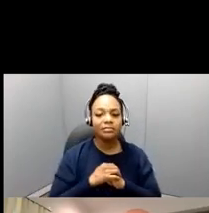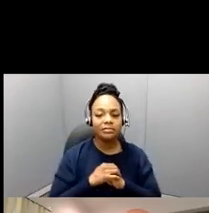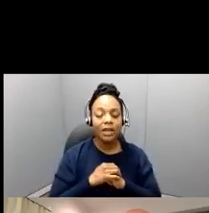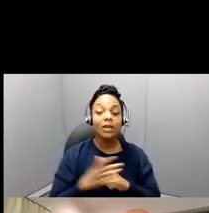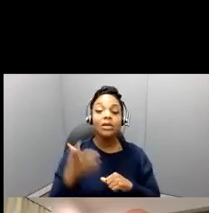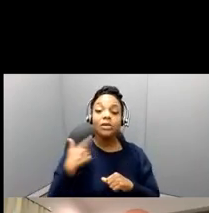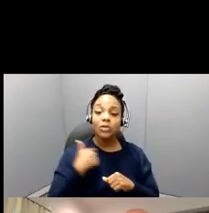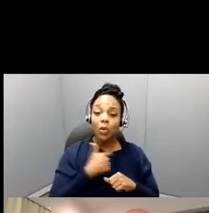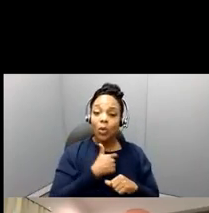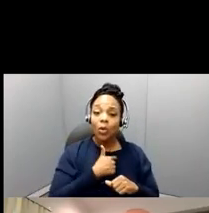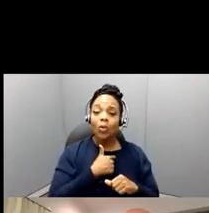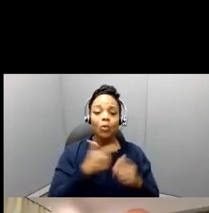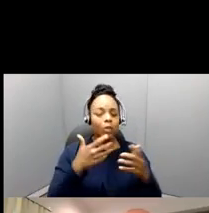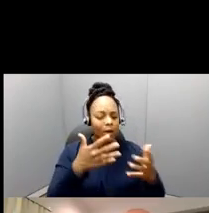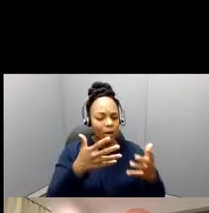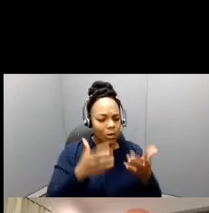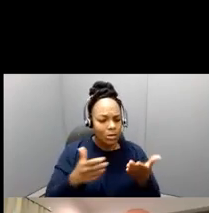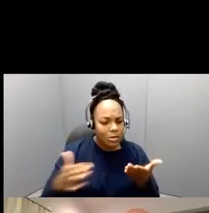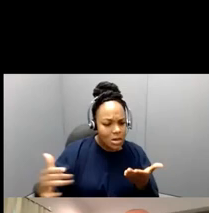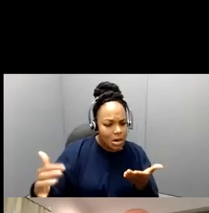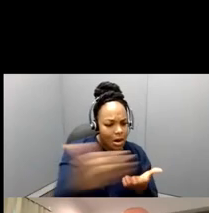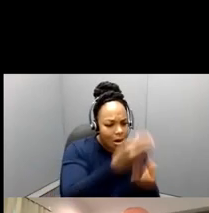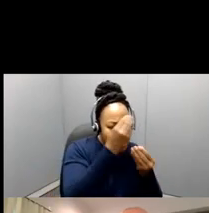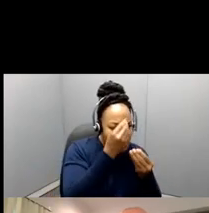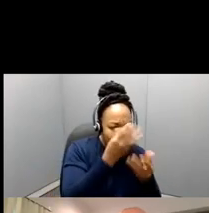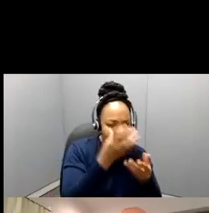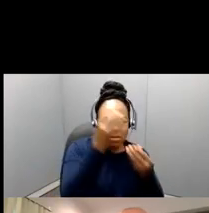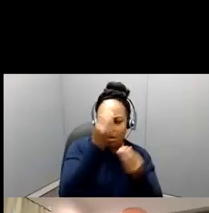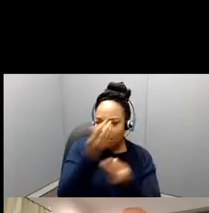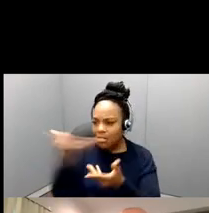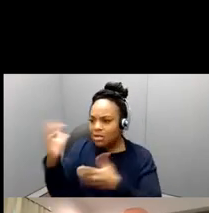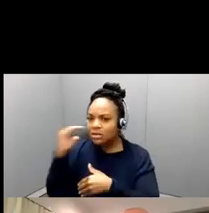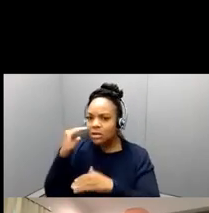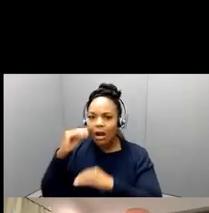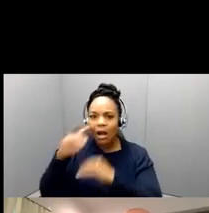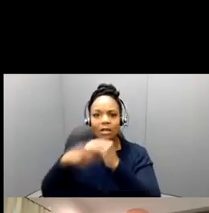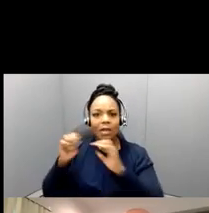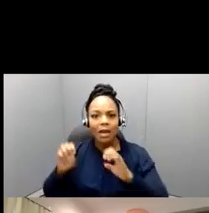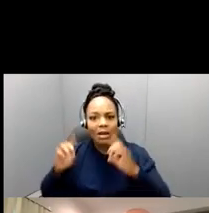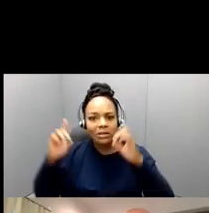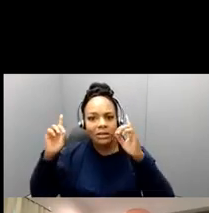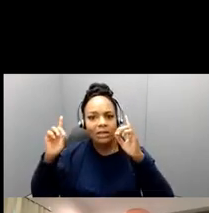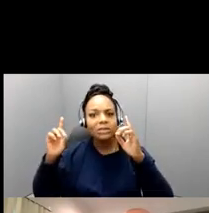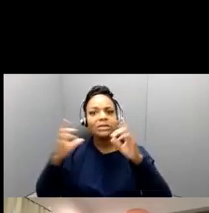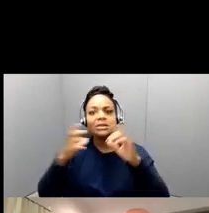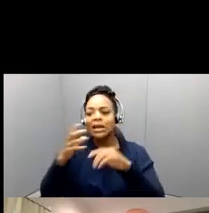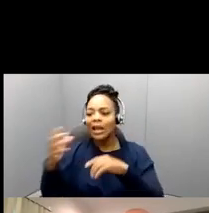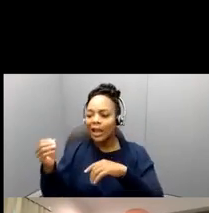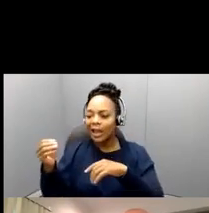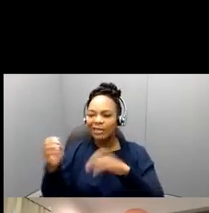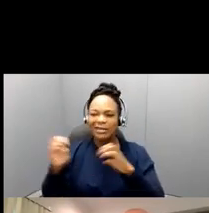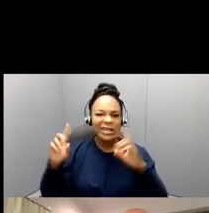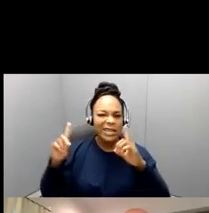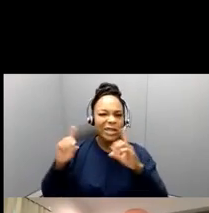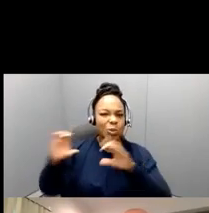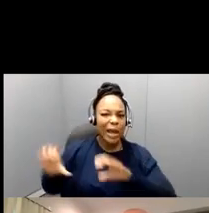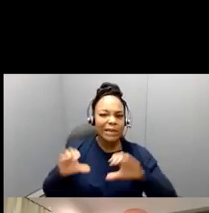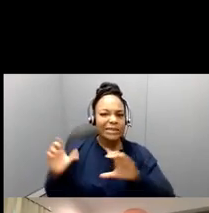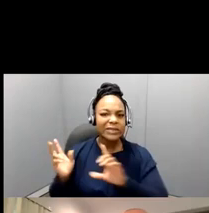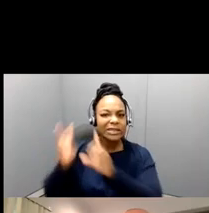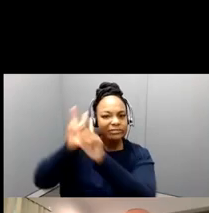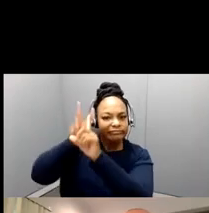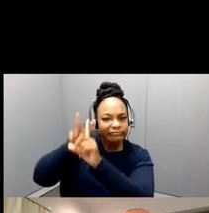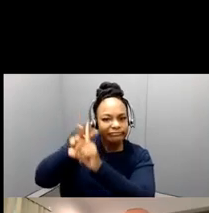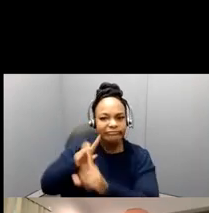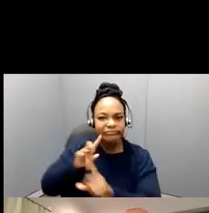and sharing knowledge about education and the application of educational activities, but also really promoting research